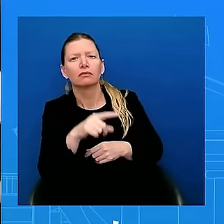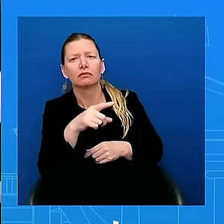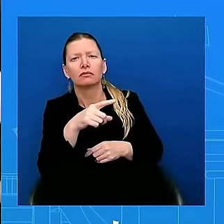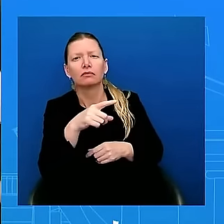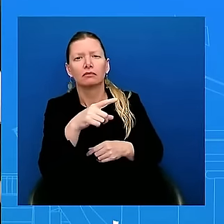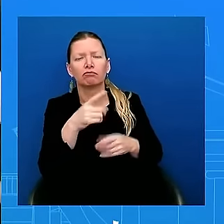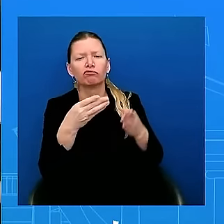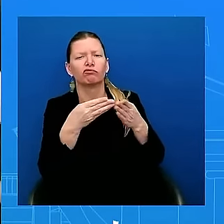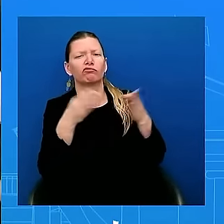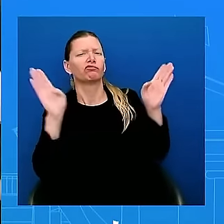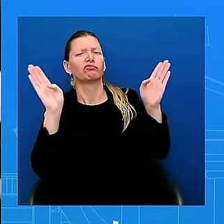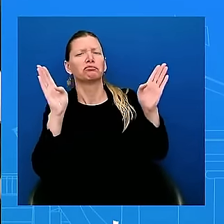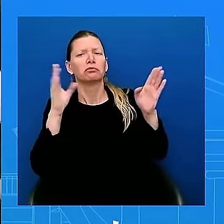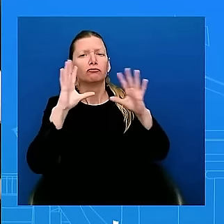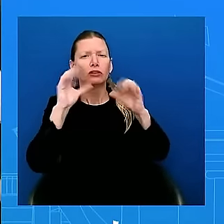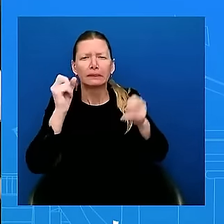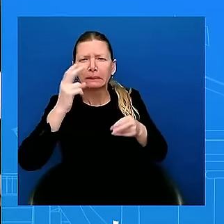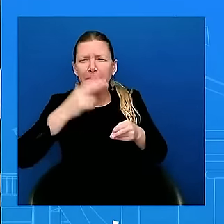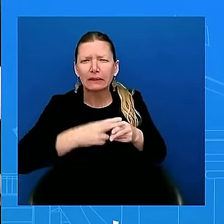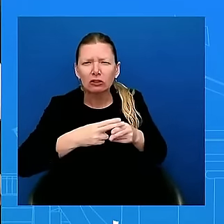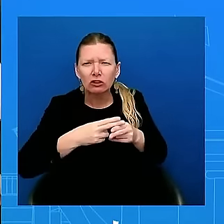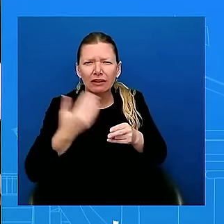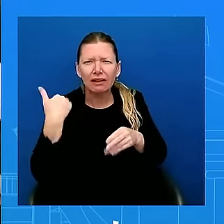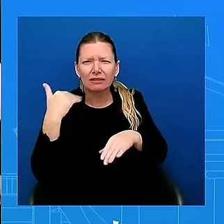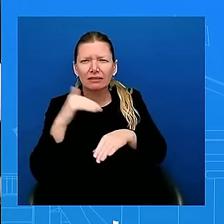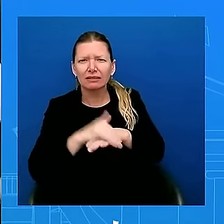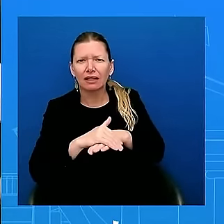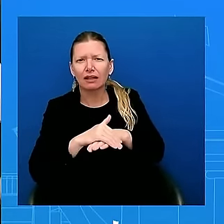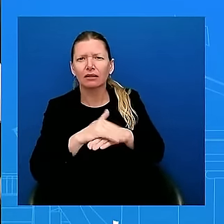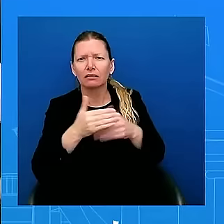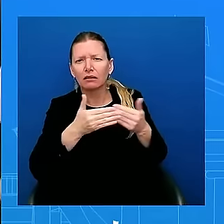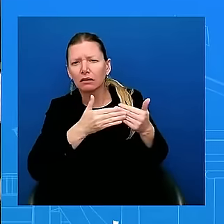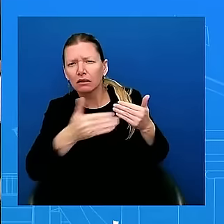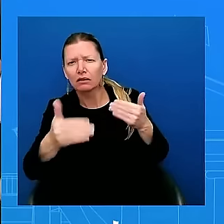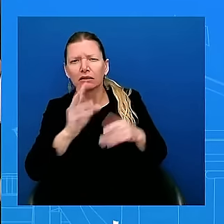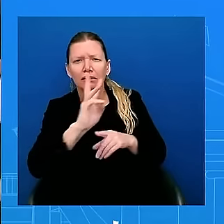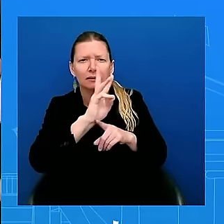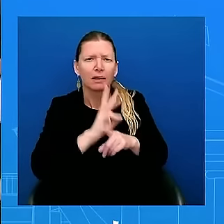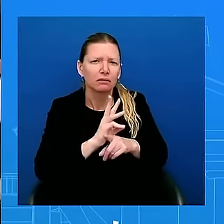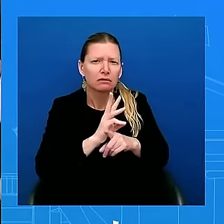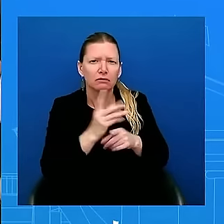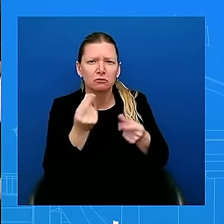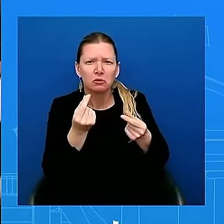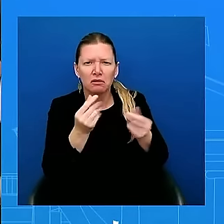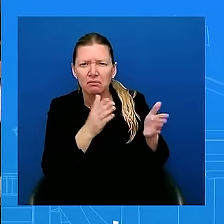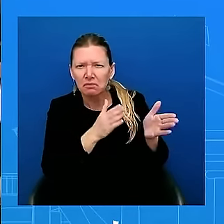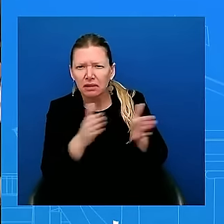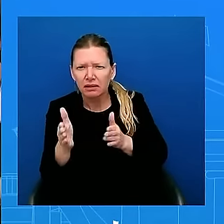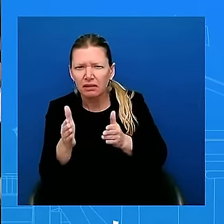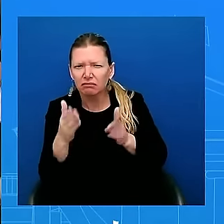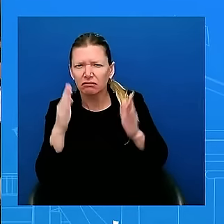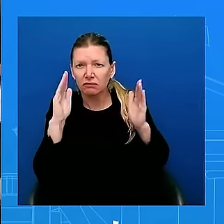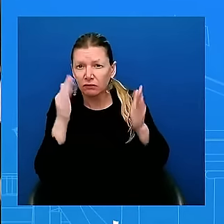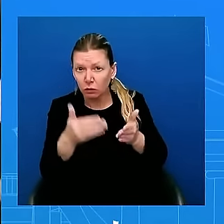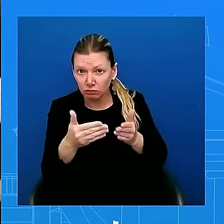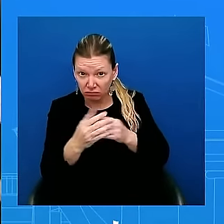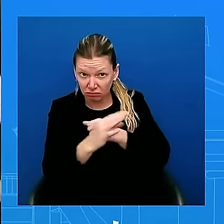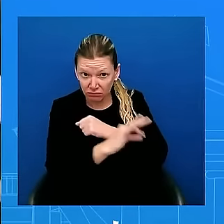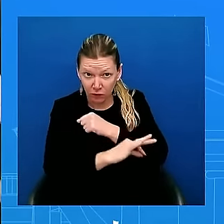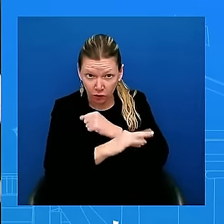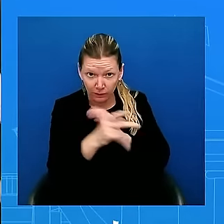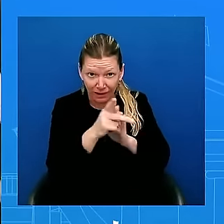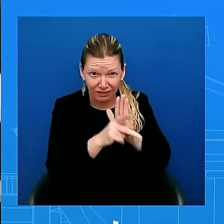focused on some foreign policy issues. How does the President's announcement change what the White House, what the NSC has planned for